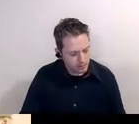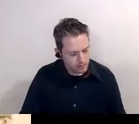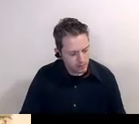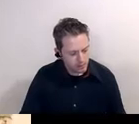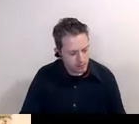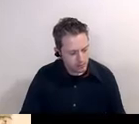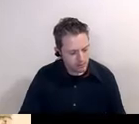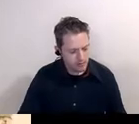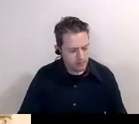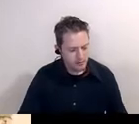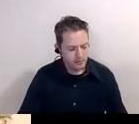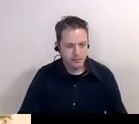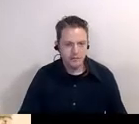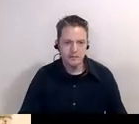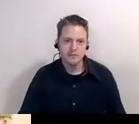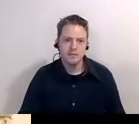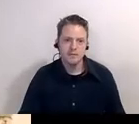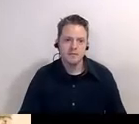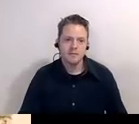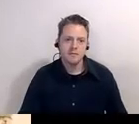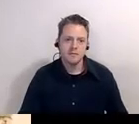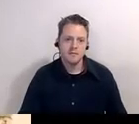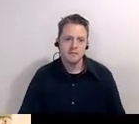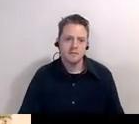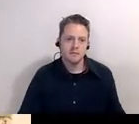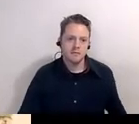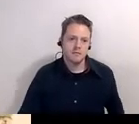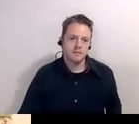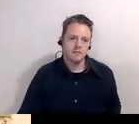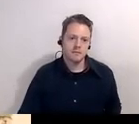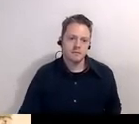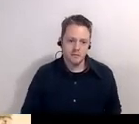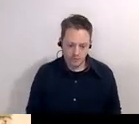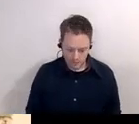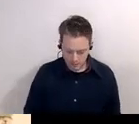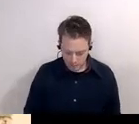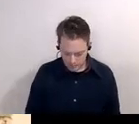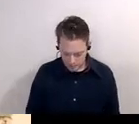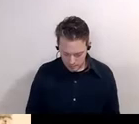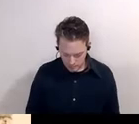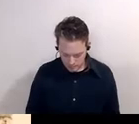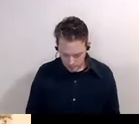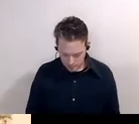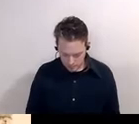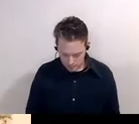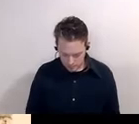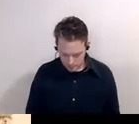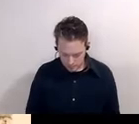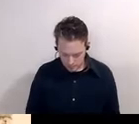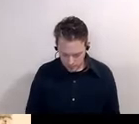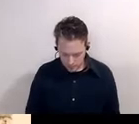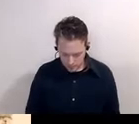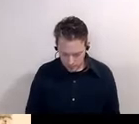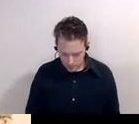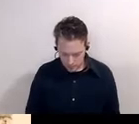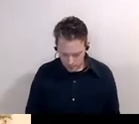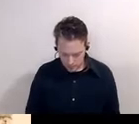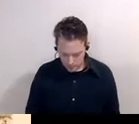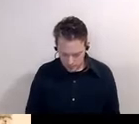the only advertiser and the only you know um commercial we saw was uh was uh lucky strike